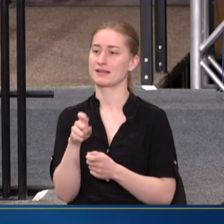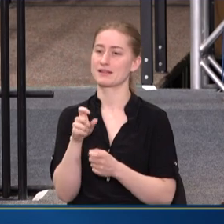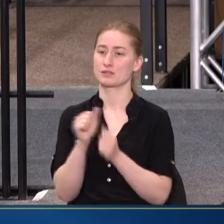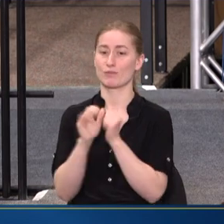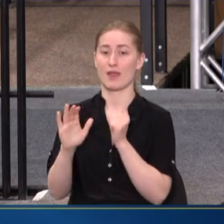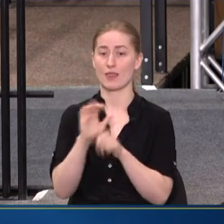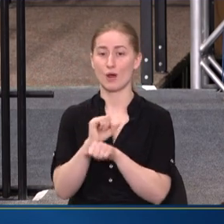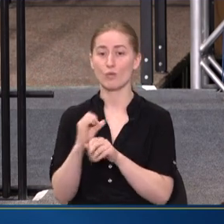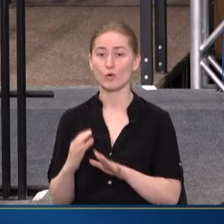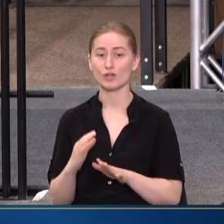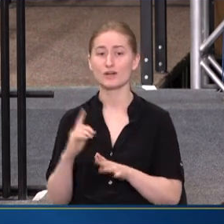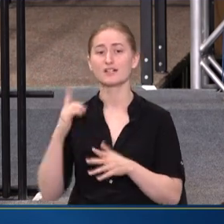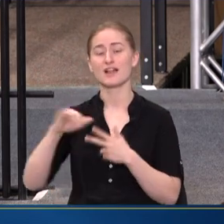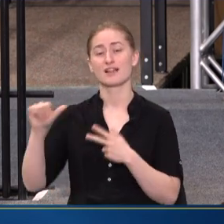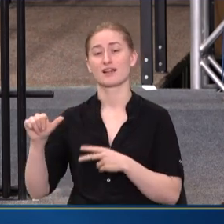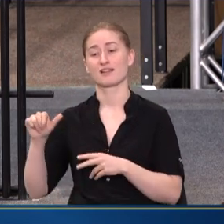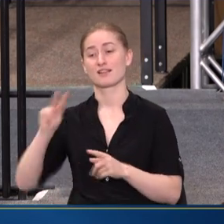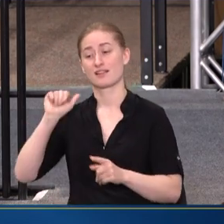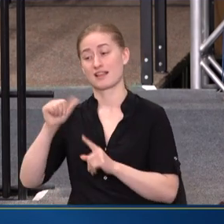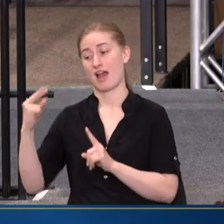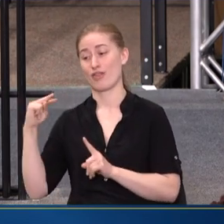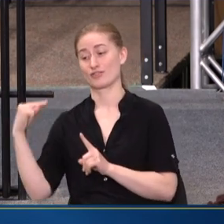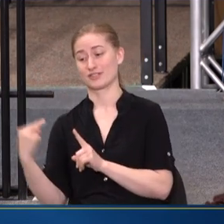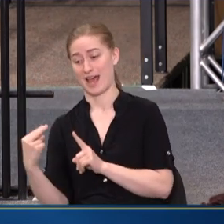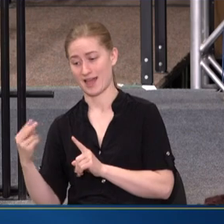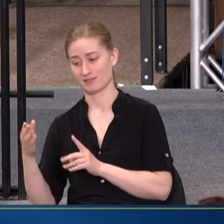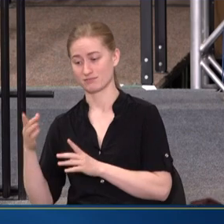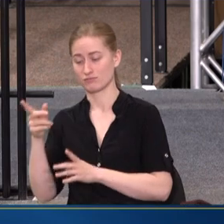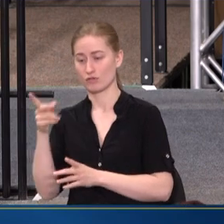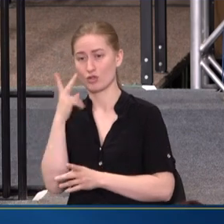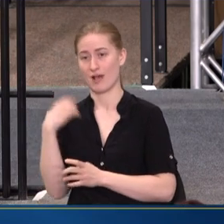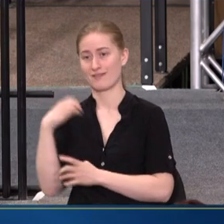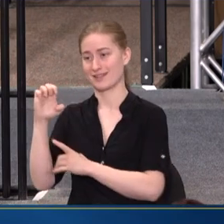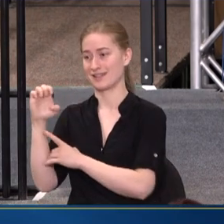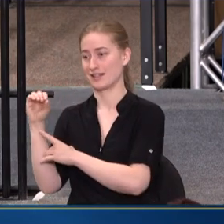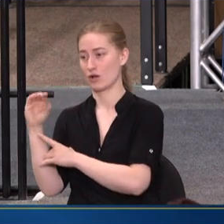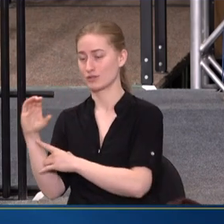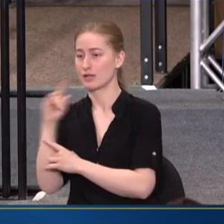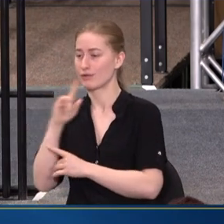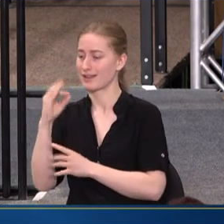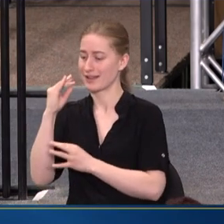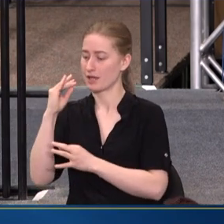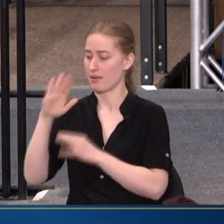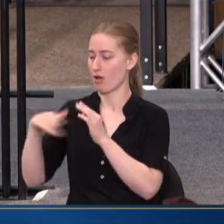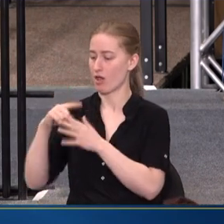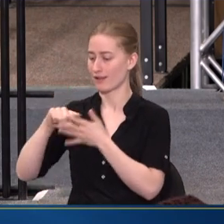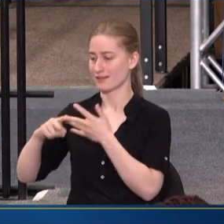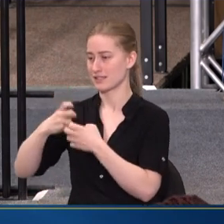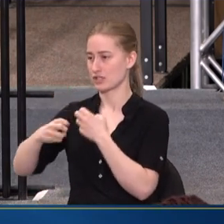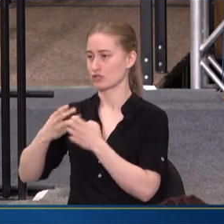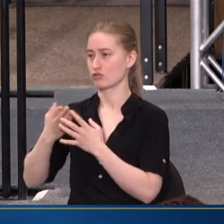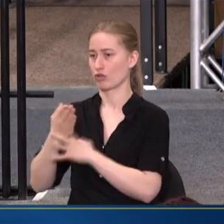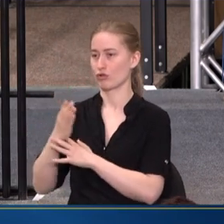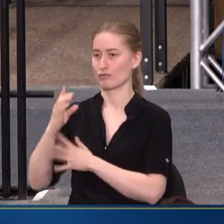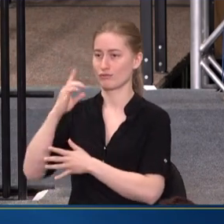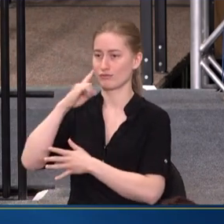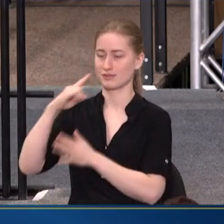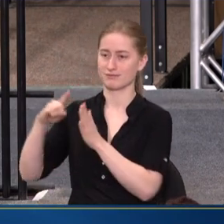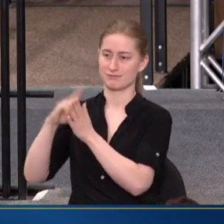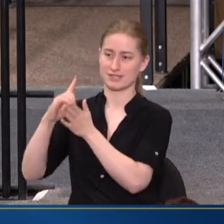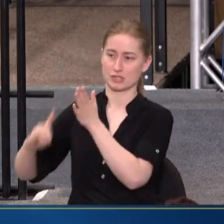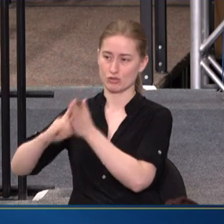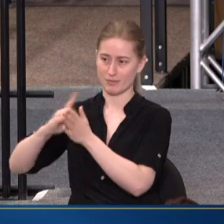WORKERS. THEN ON THE OTHER SIDE OF THE STREET YOU HAVE THE EEOC REALLY THINKING ABOUT ALL OF THESE ISSUES THROUGH A DISCRIMINATION LENS